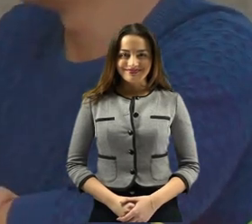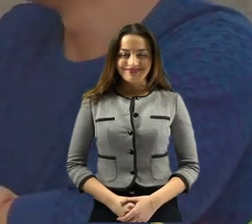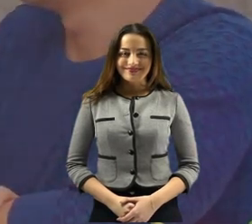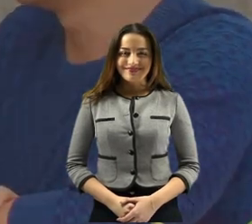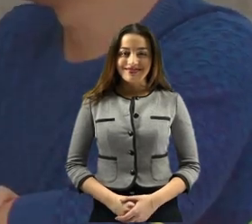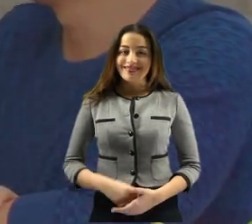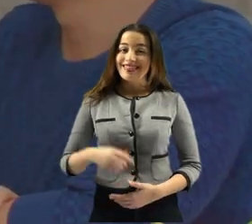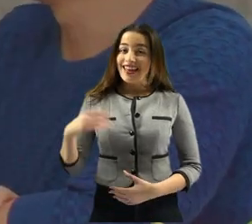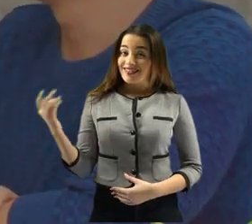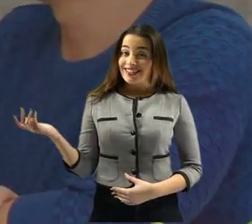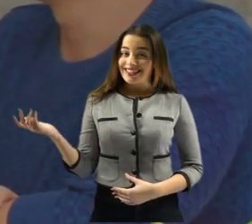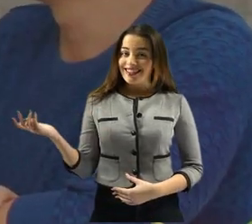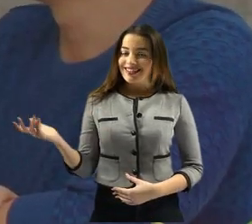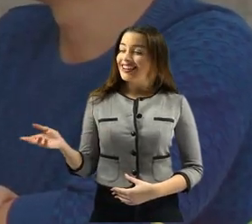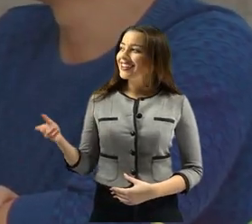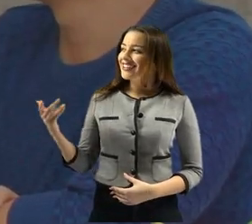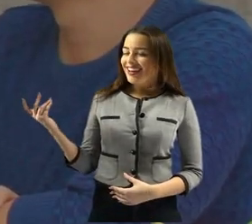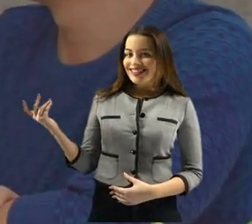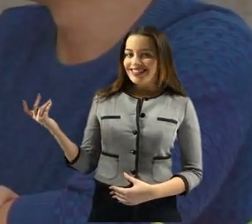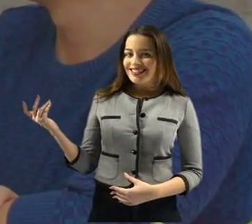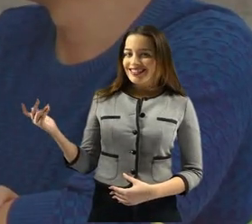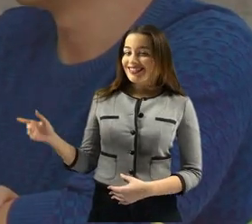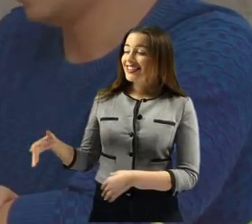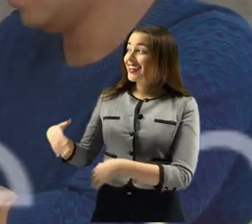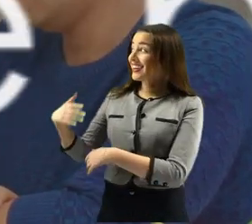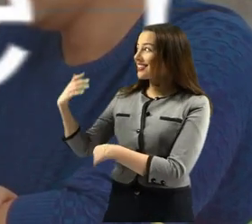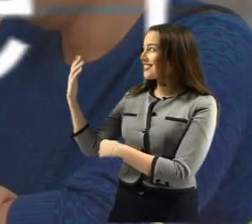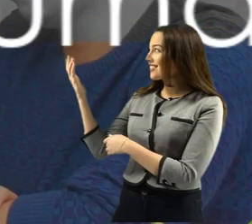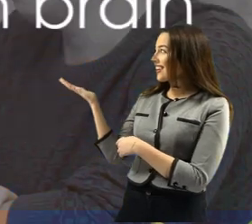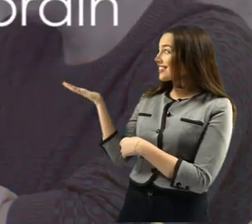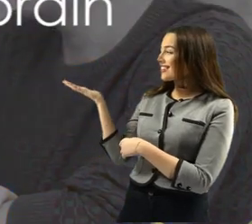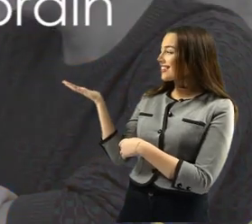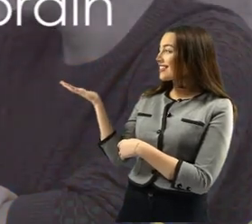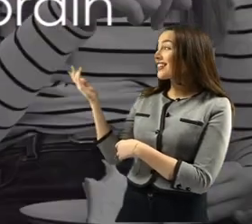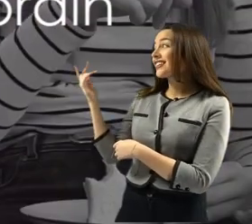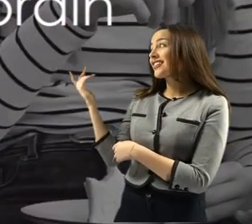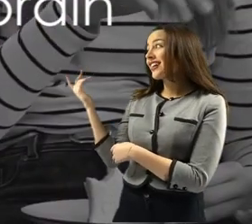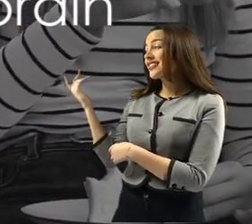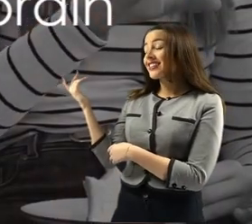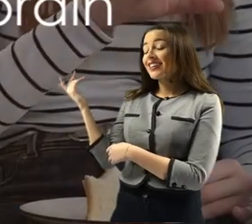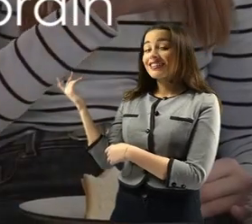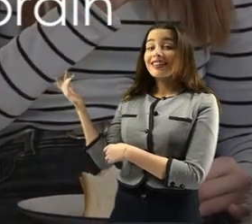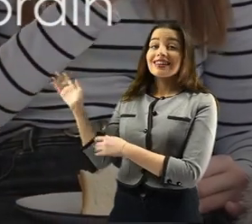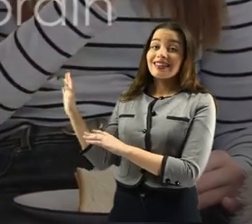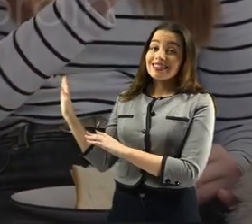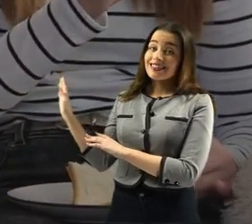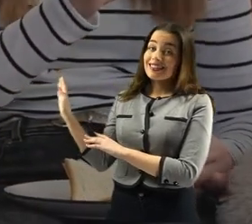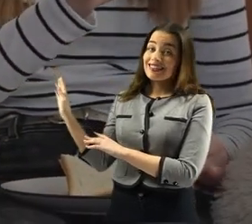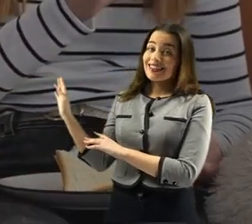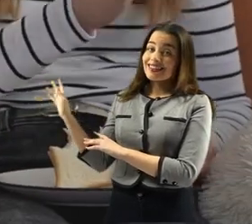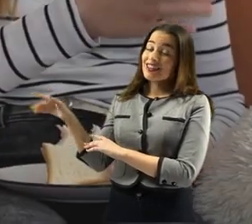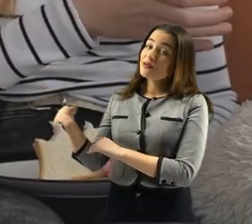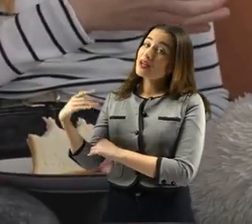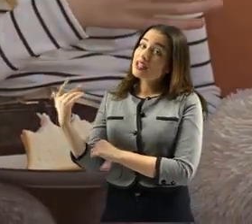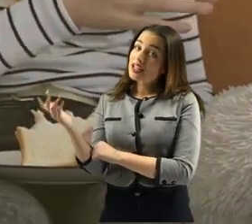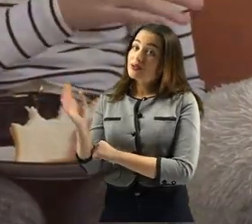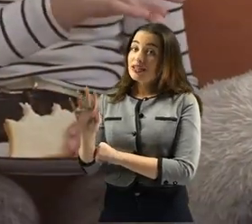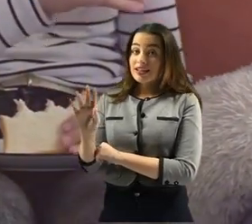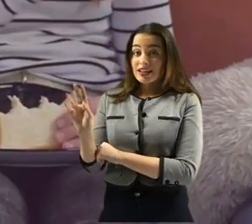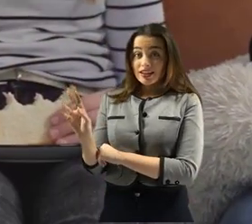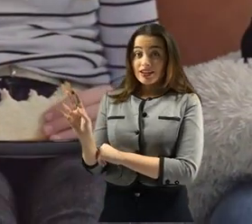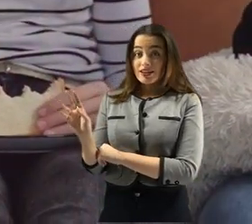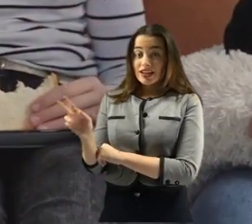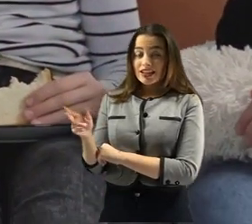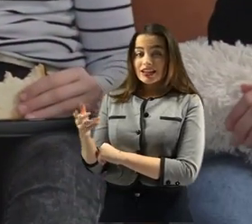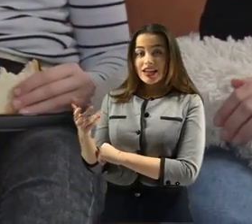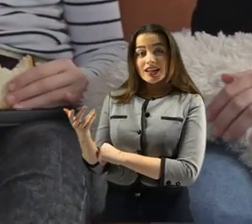captivating, aren't they? So, we see, even without auditory language, the mind finds a way to shape thoughts. Our